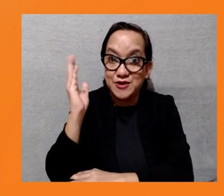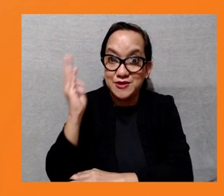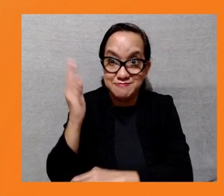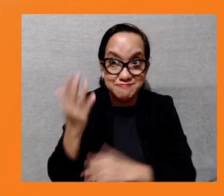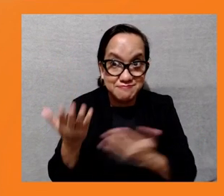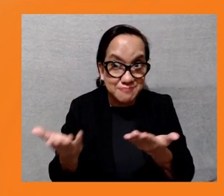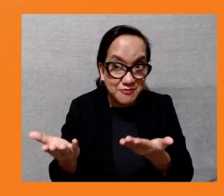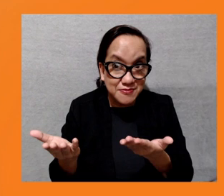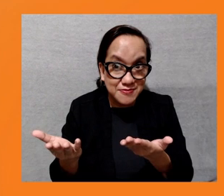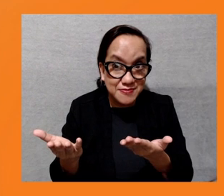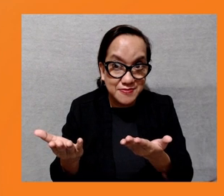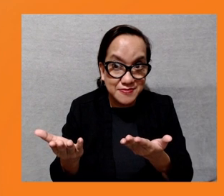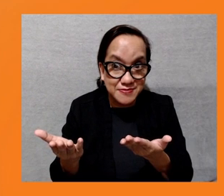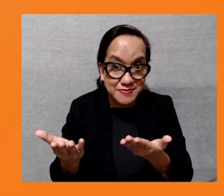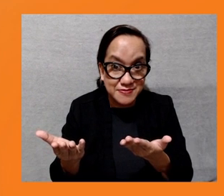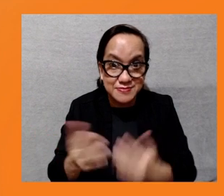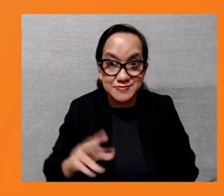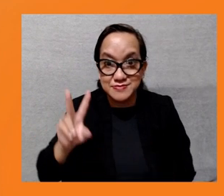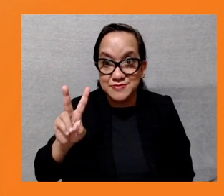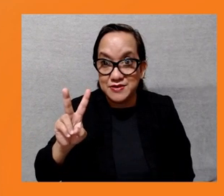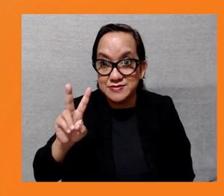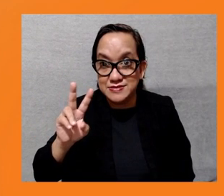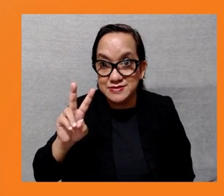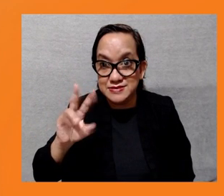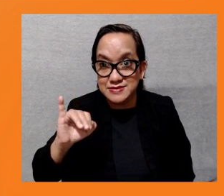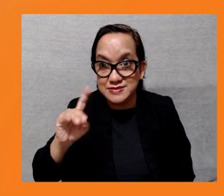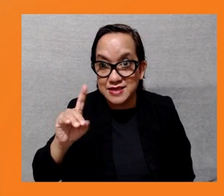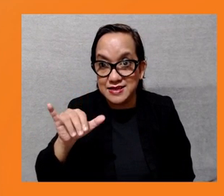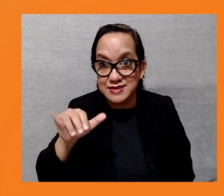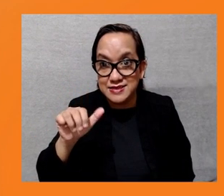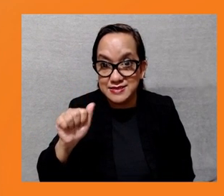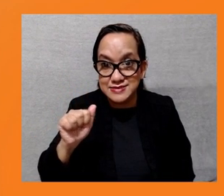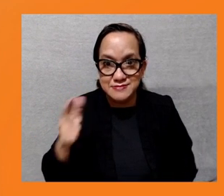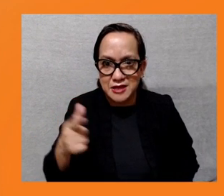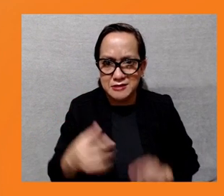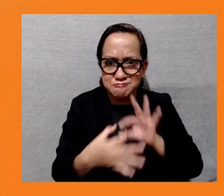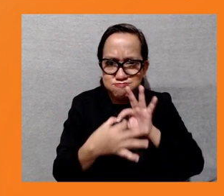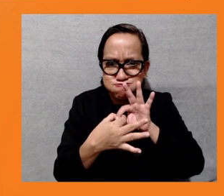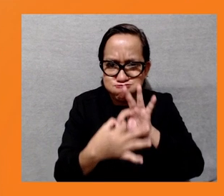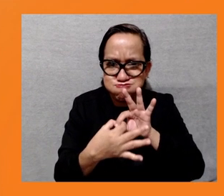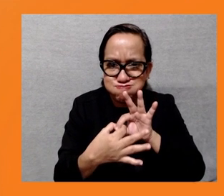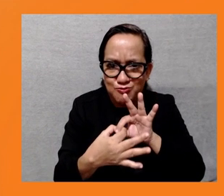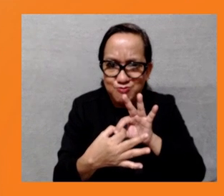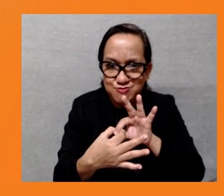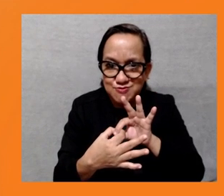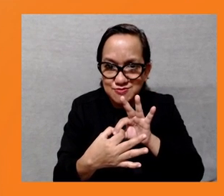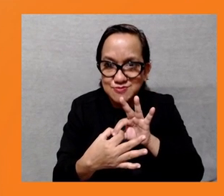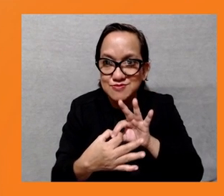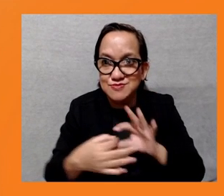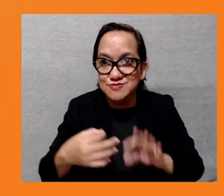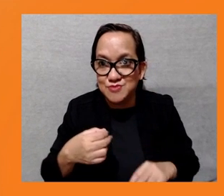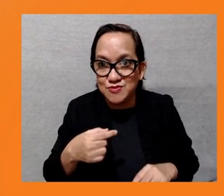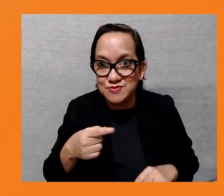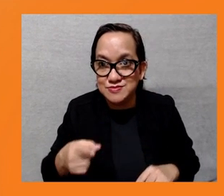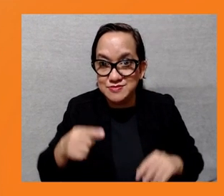Vidya Dinkar. She's the coordinator for Growth Watch and the current president of the Indian Social Action Forum Network. She dedicated